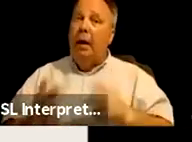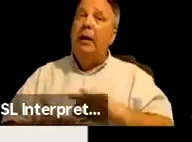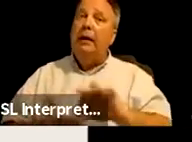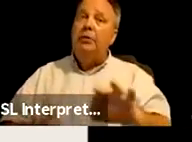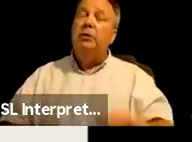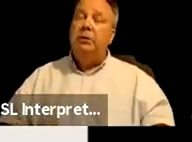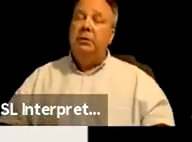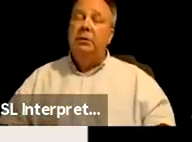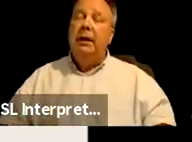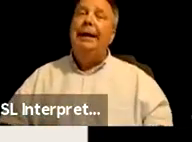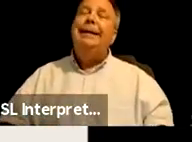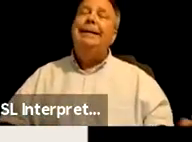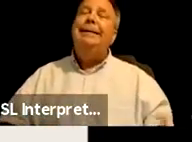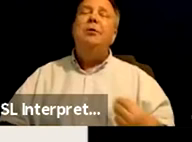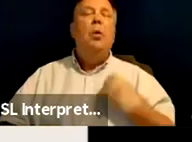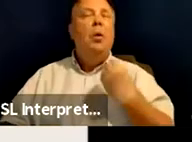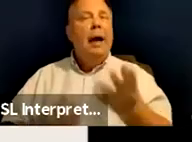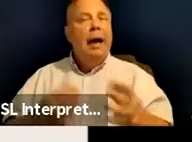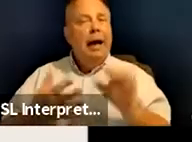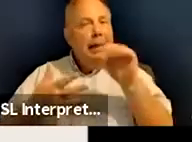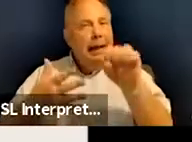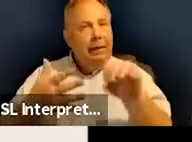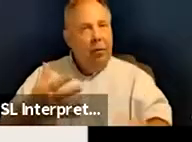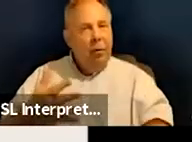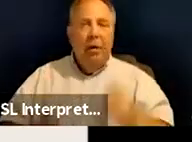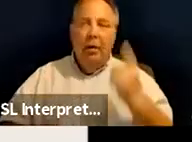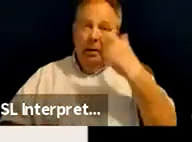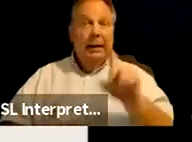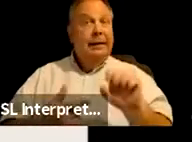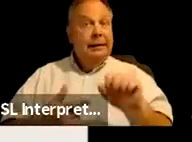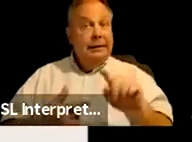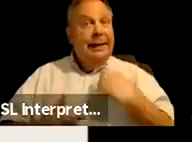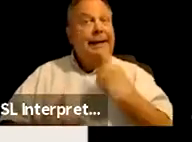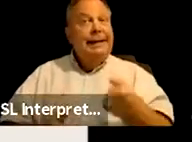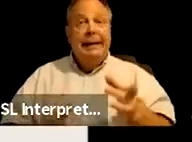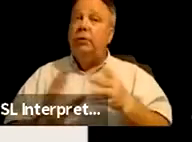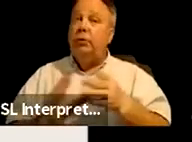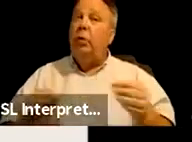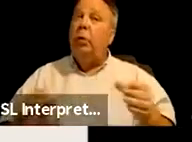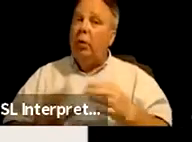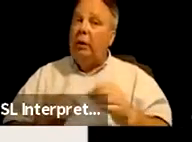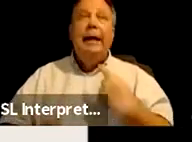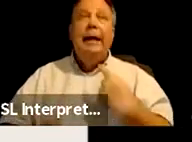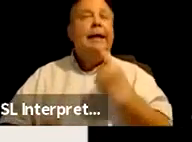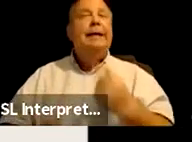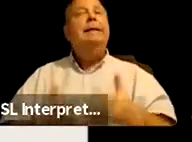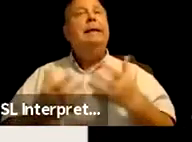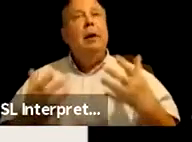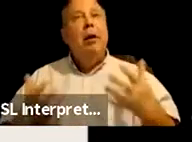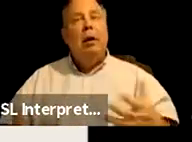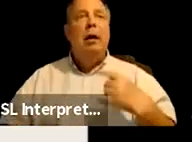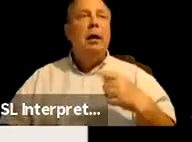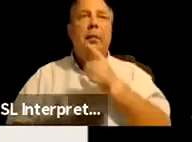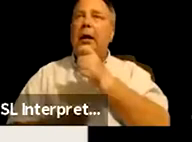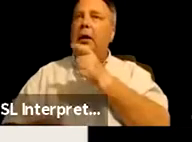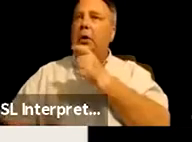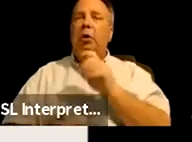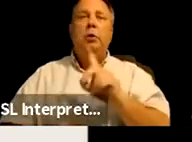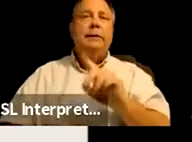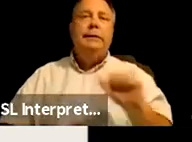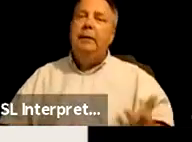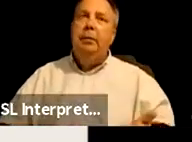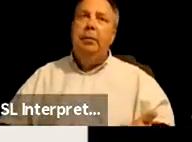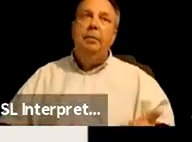So I gave you all of this data because data tells stories and it says a lot about who is disabled.